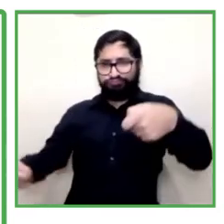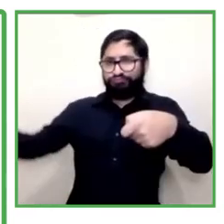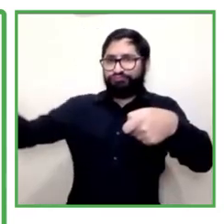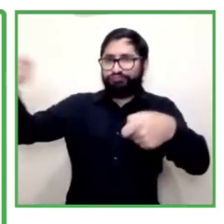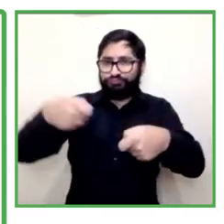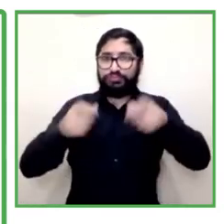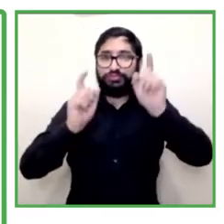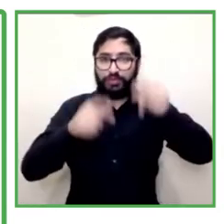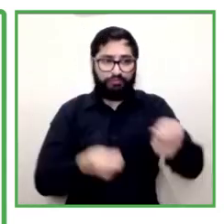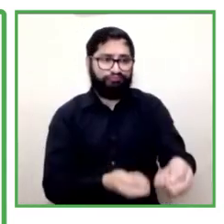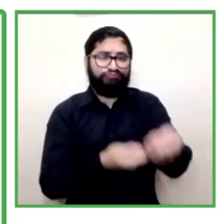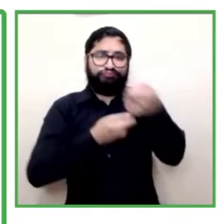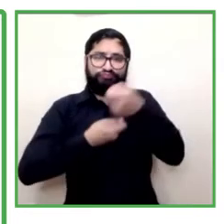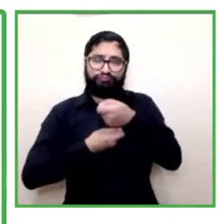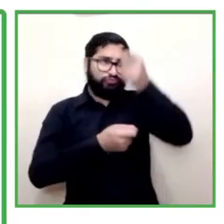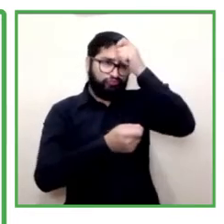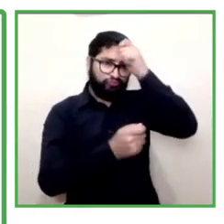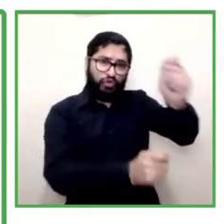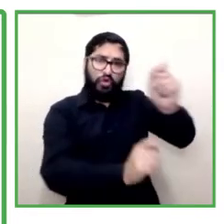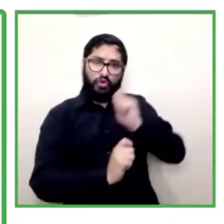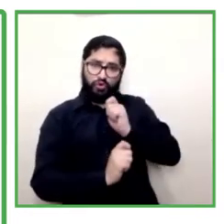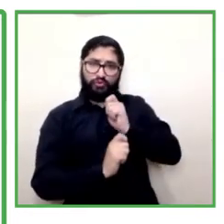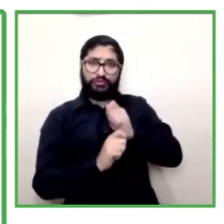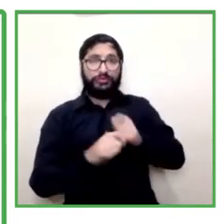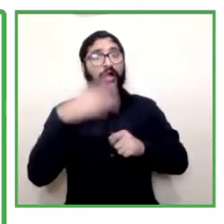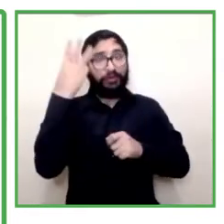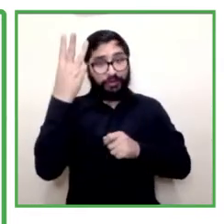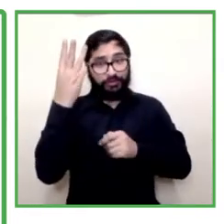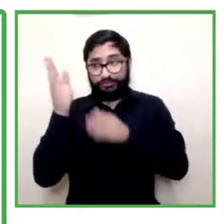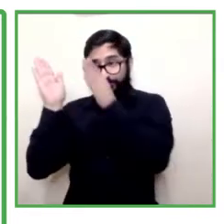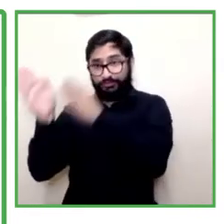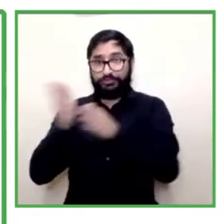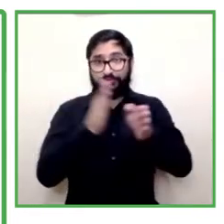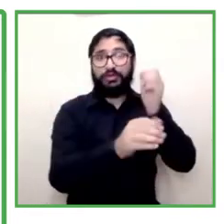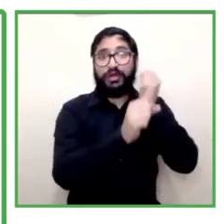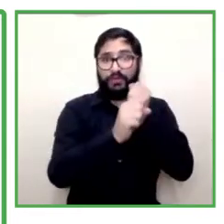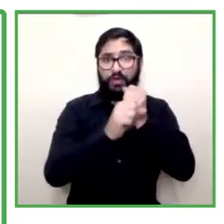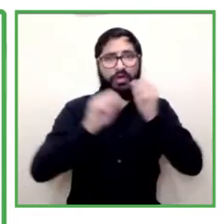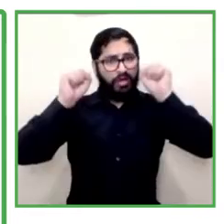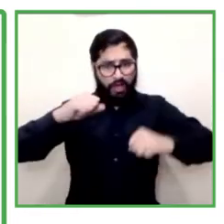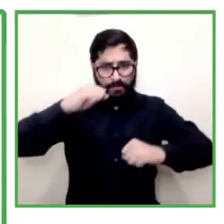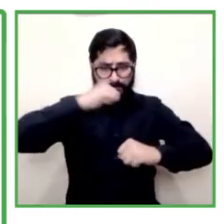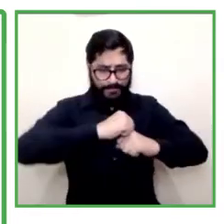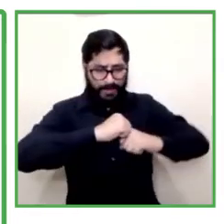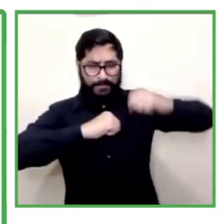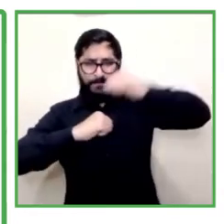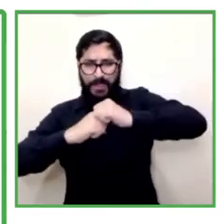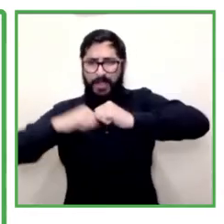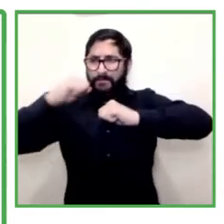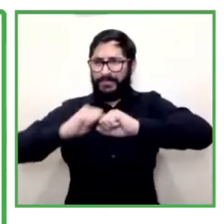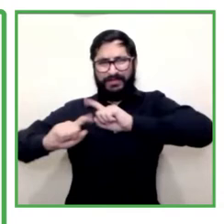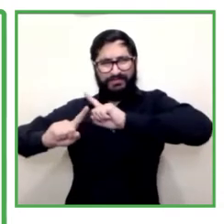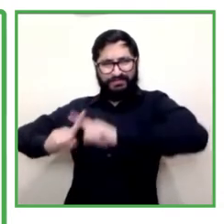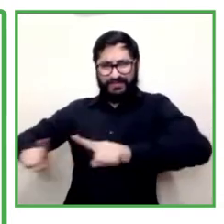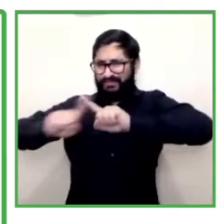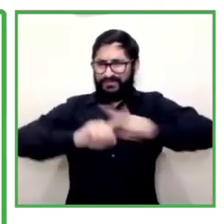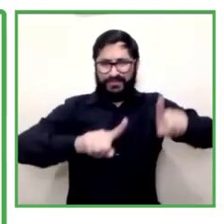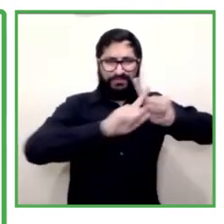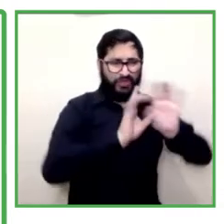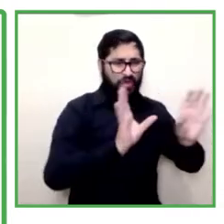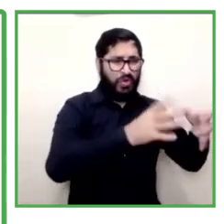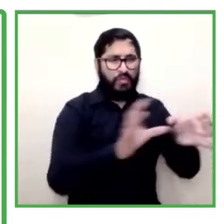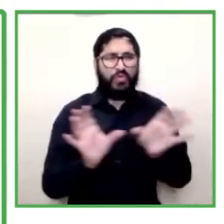a recognition or a very powerful work work that's articulated with different organizations with different